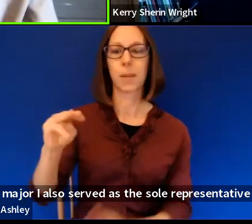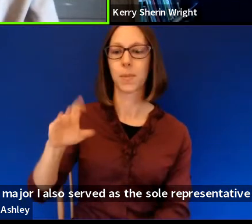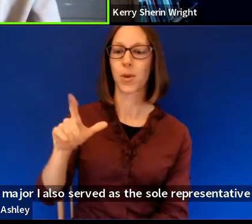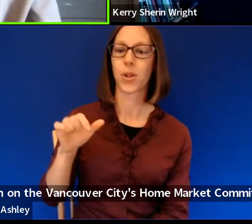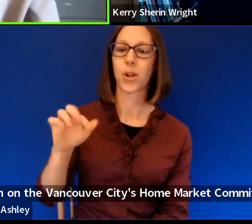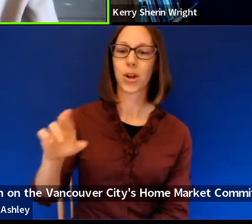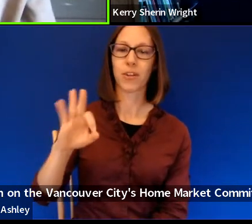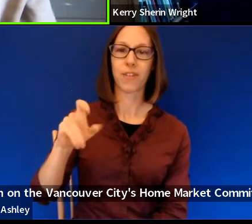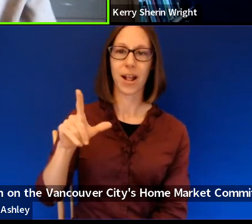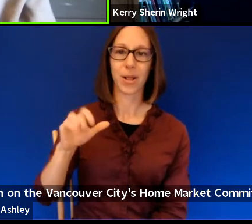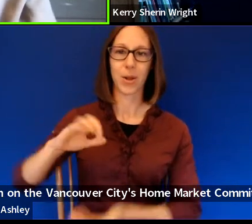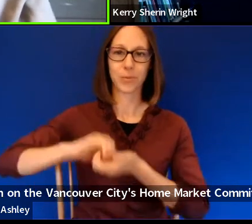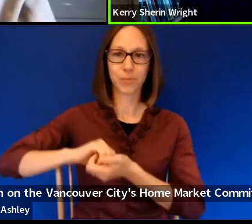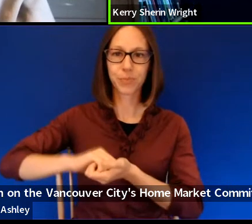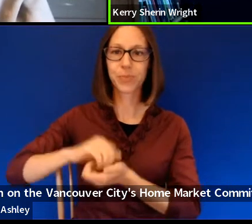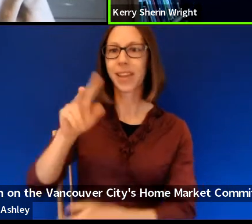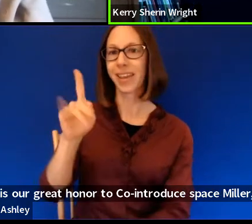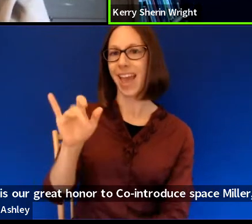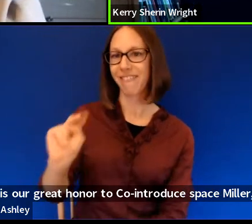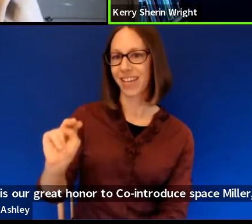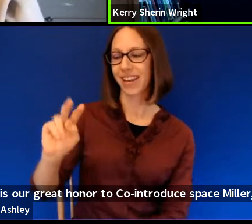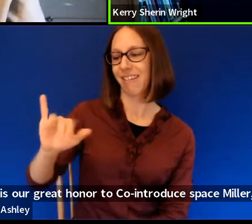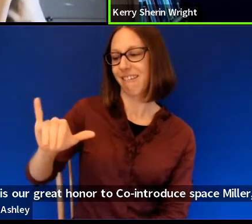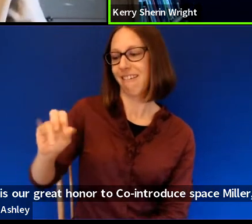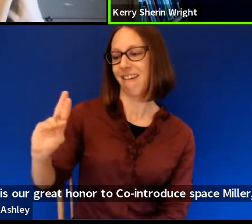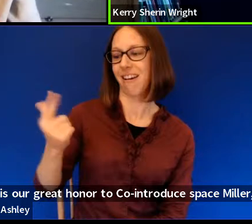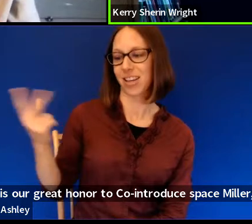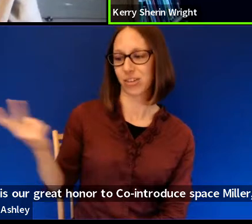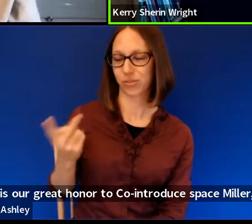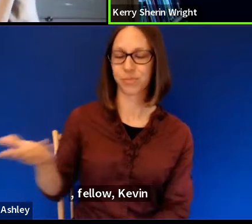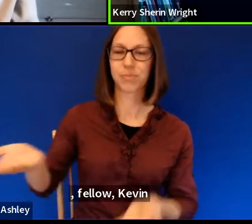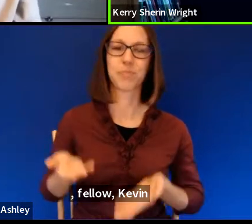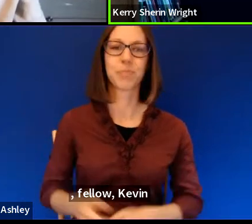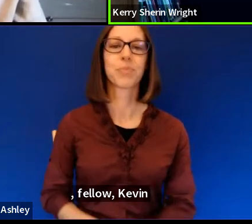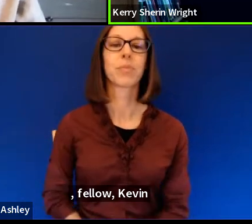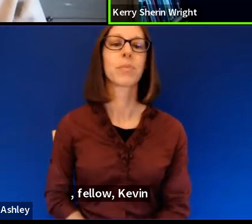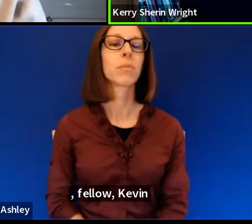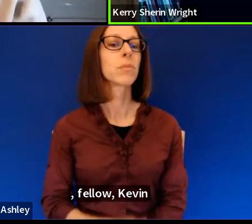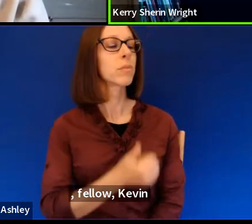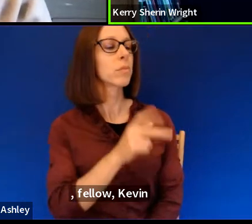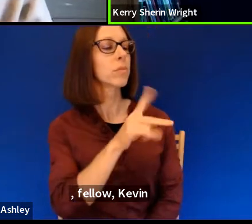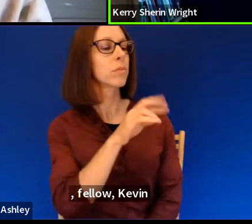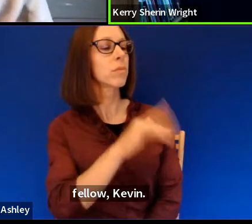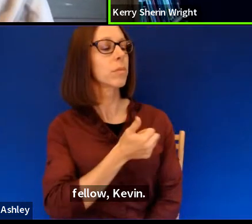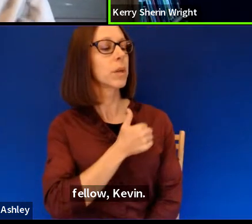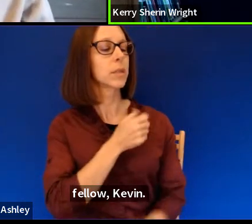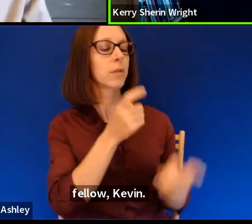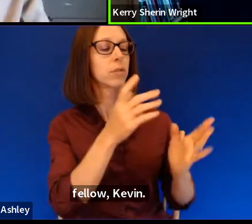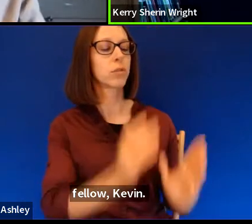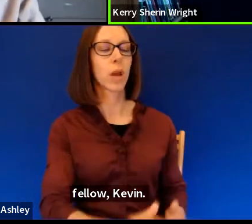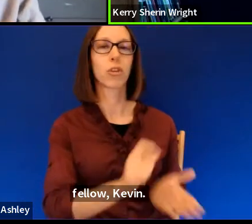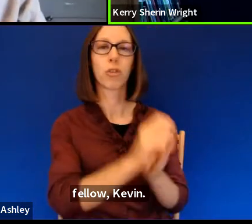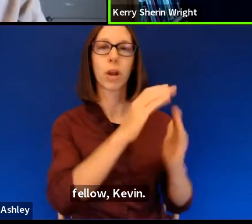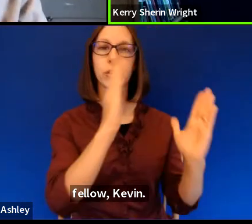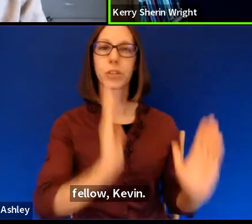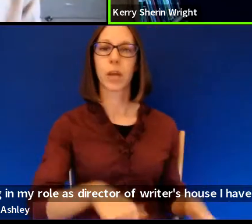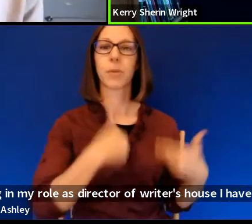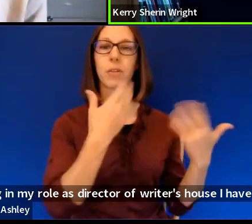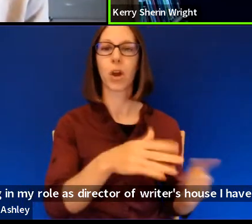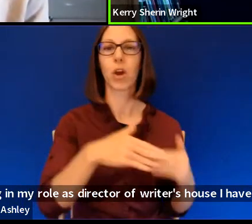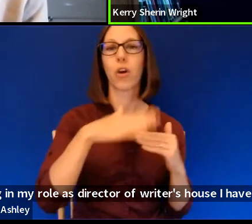Kevin Young. In my role as Director of Writer's House, I have delivered over 750